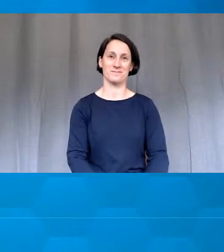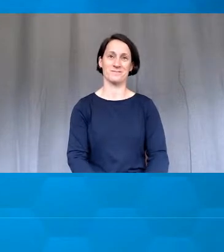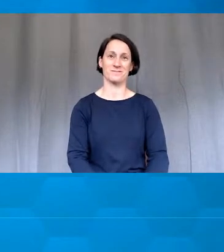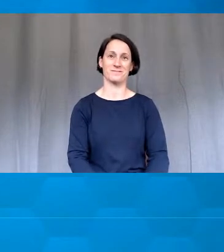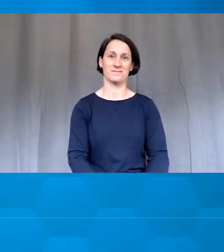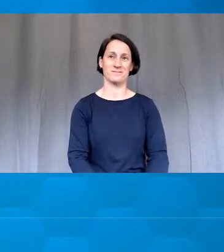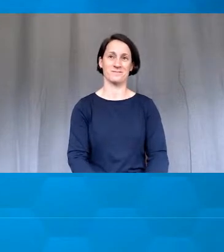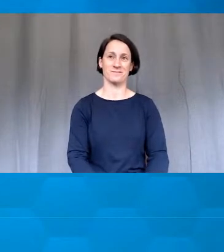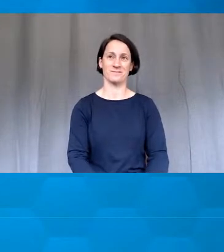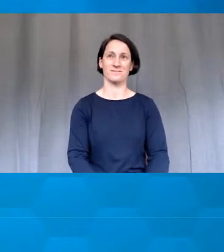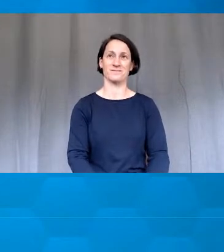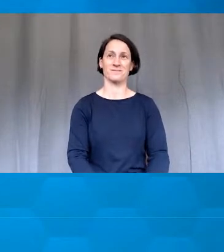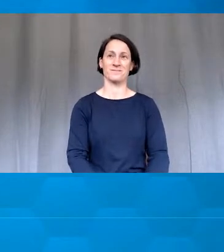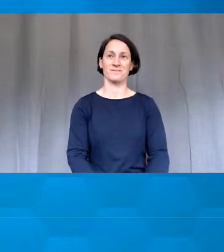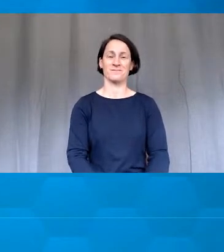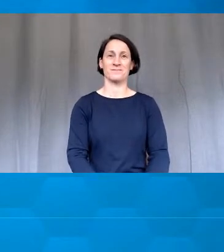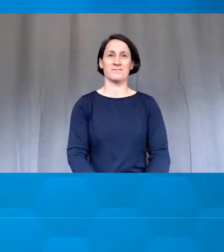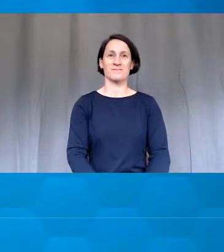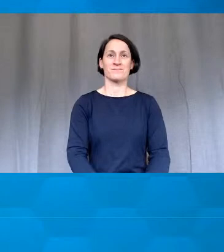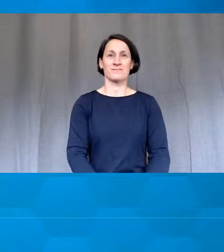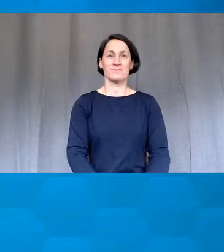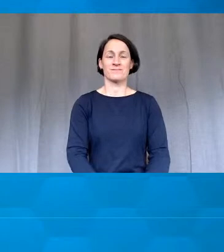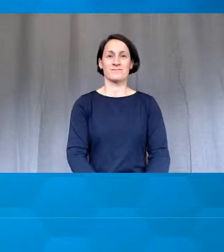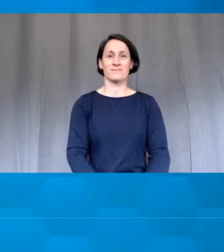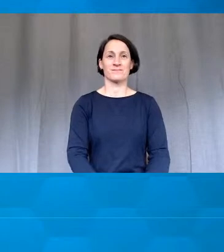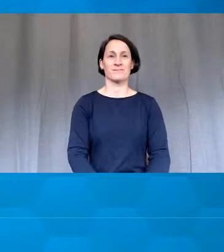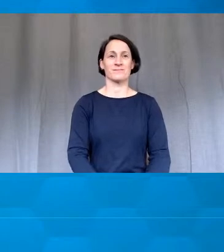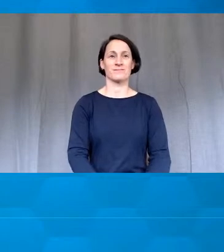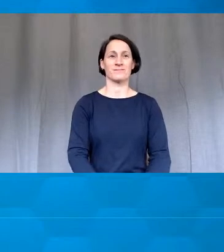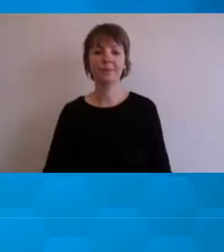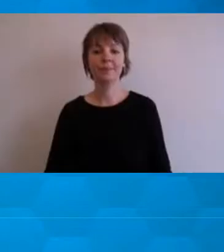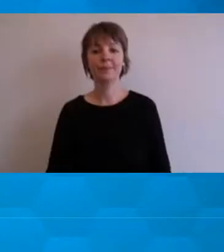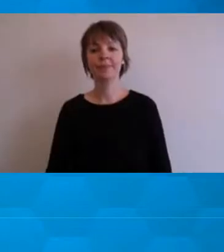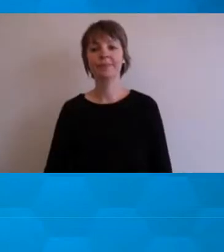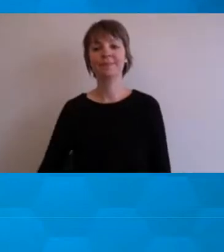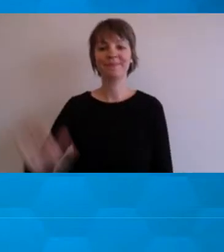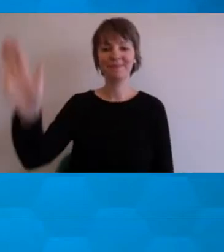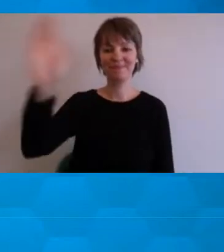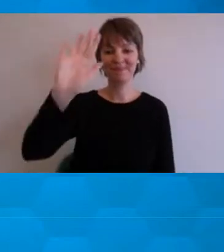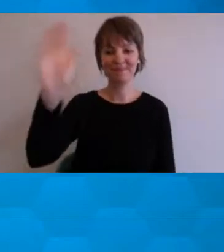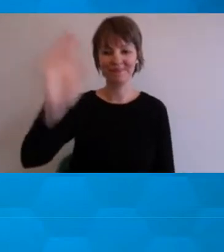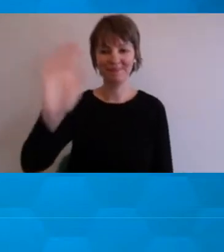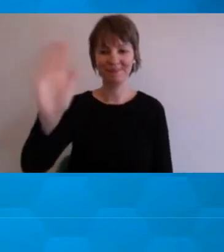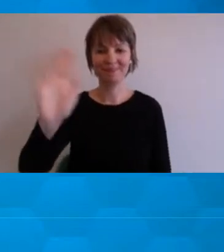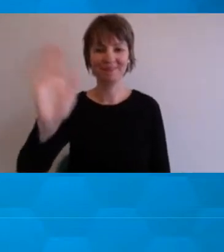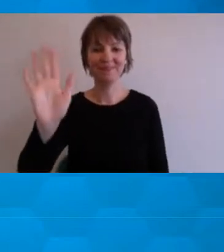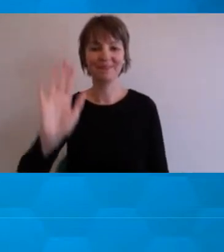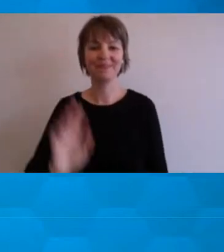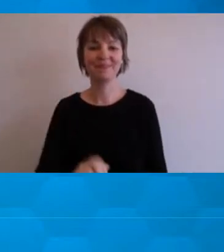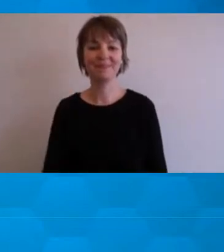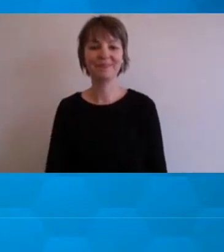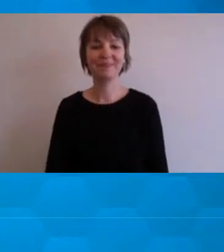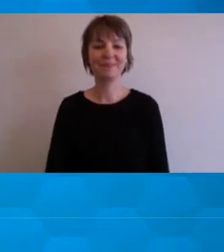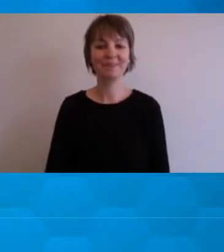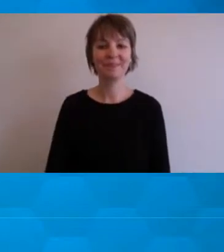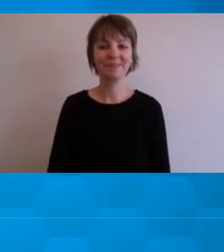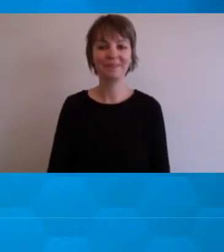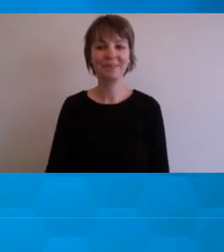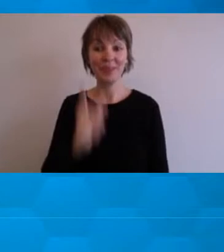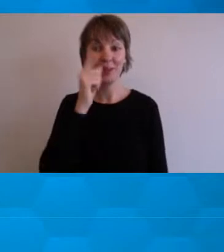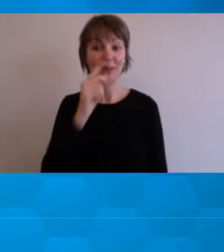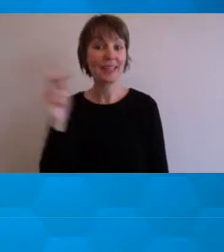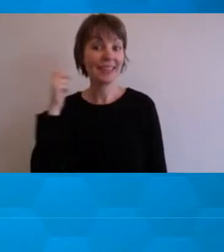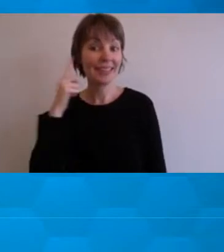And that's my Hi, everyone. I hope you can hear me fine.